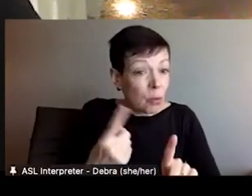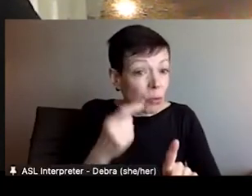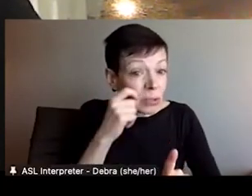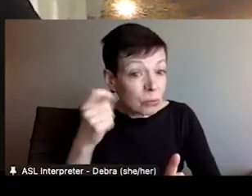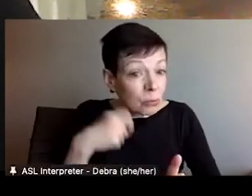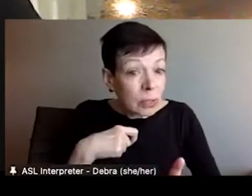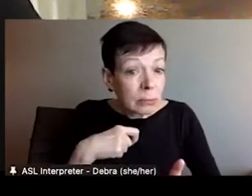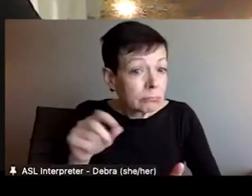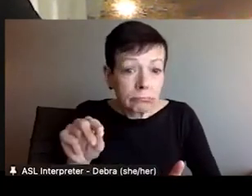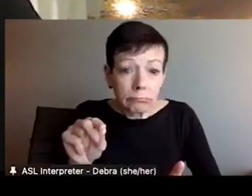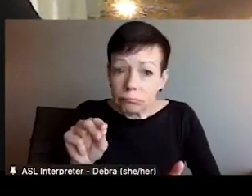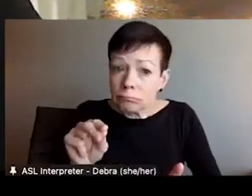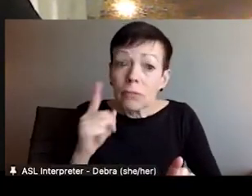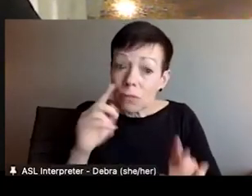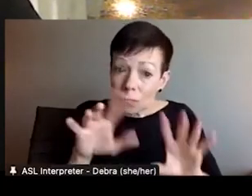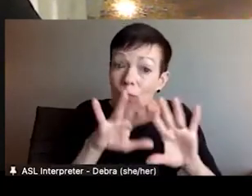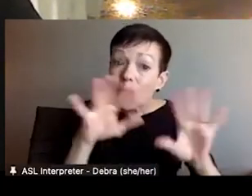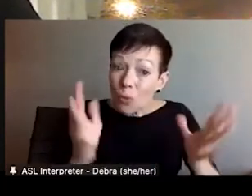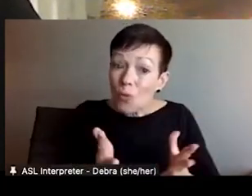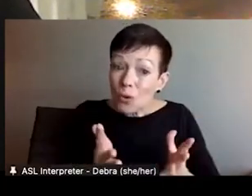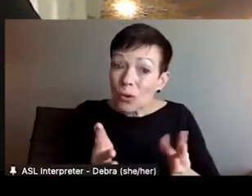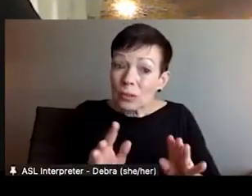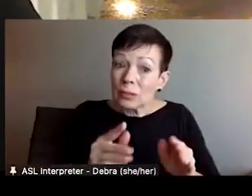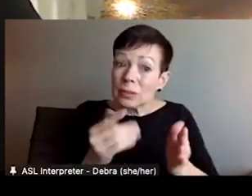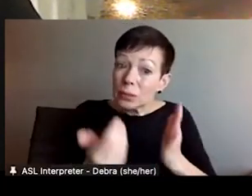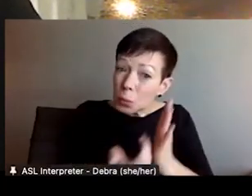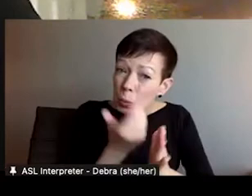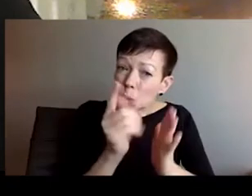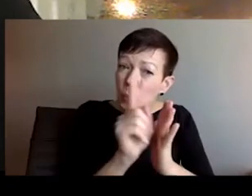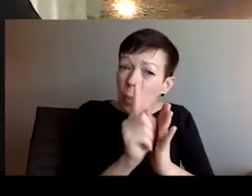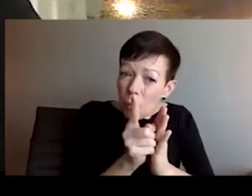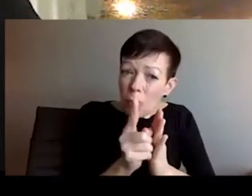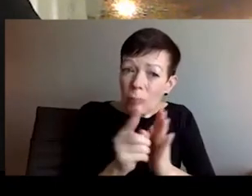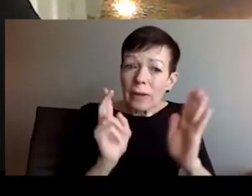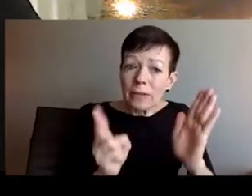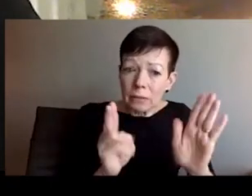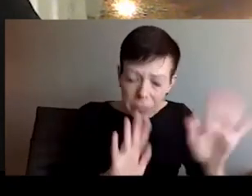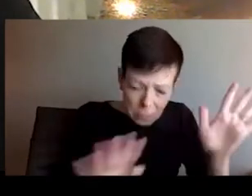their place.